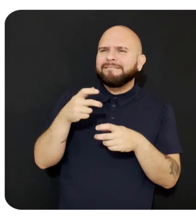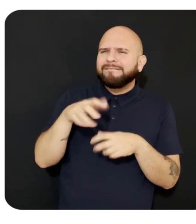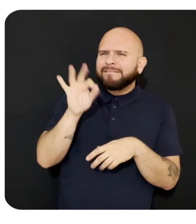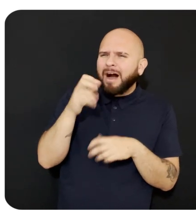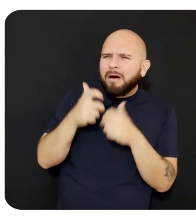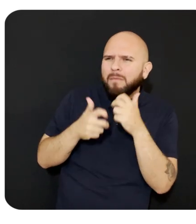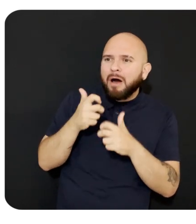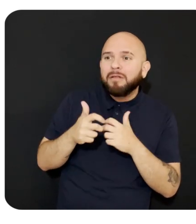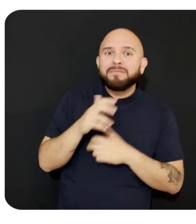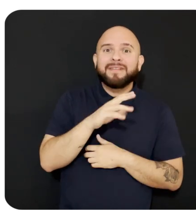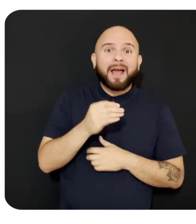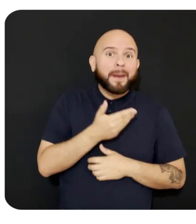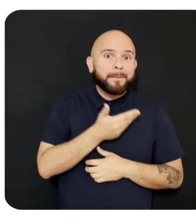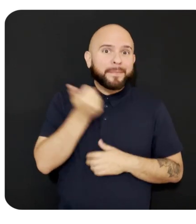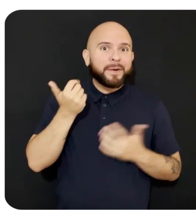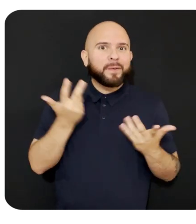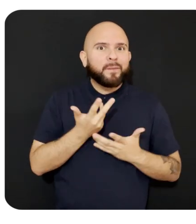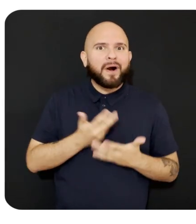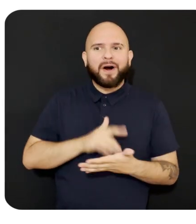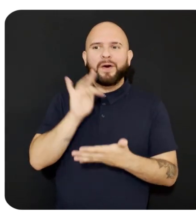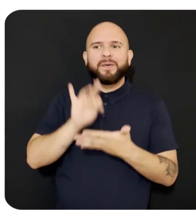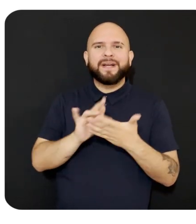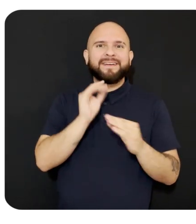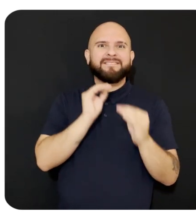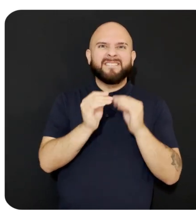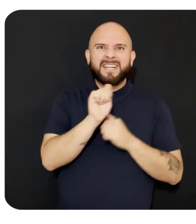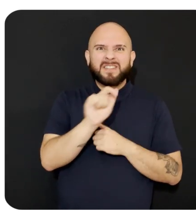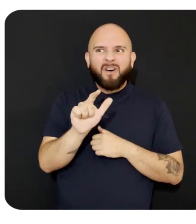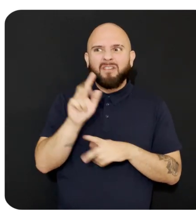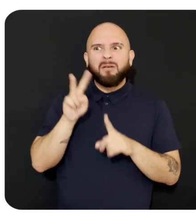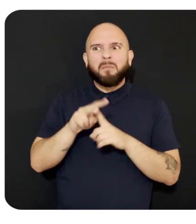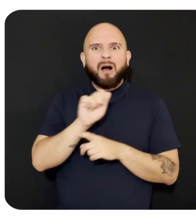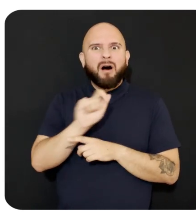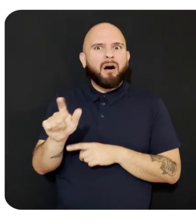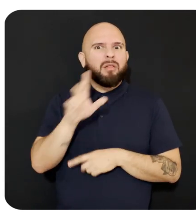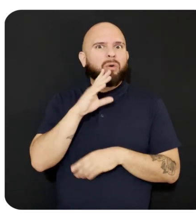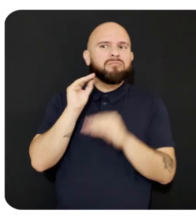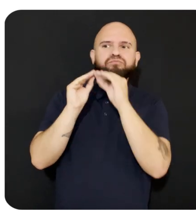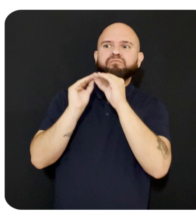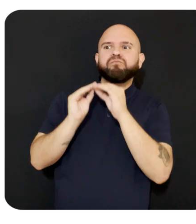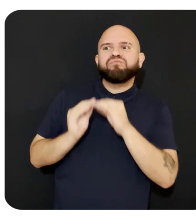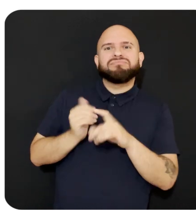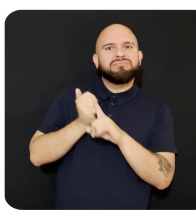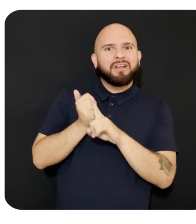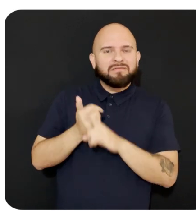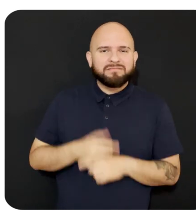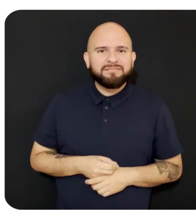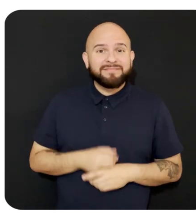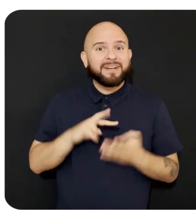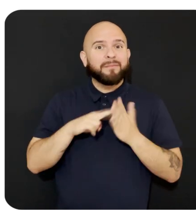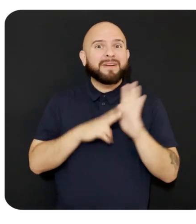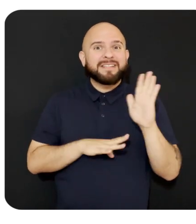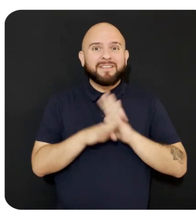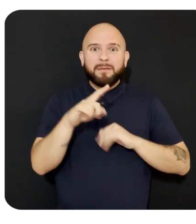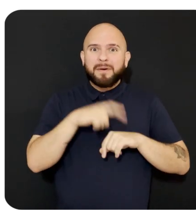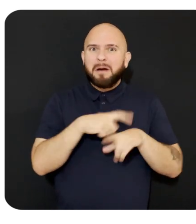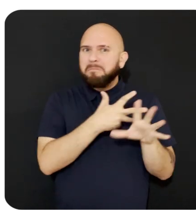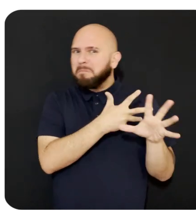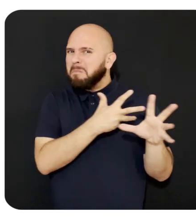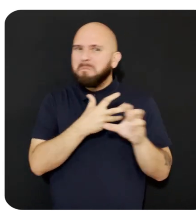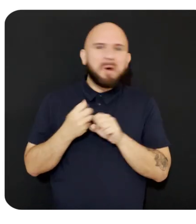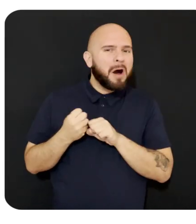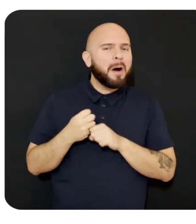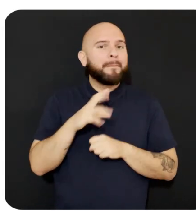most of the issues simply by clicking Fix All and Apply All. This tool speeds development time in MR and reduces